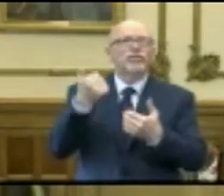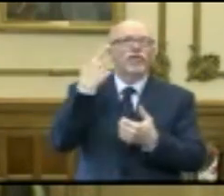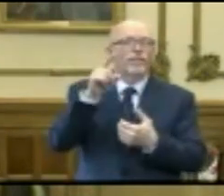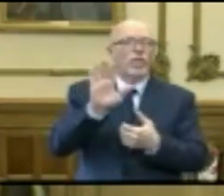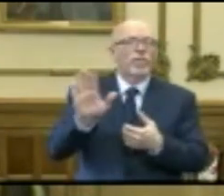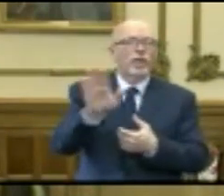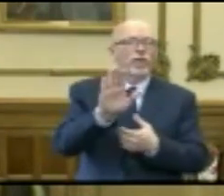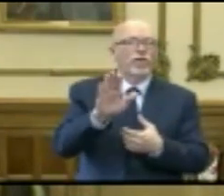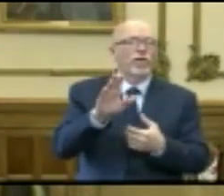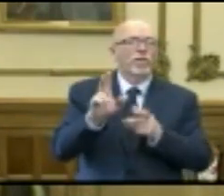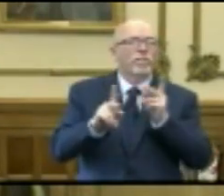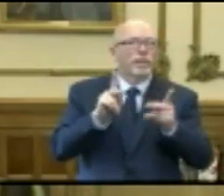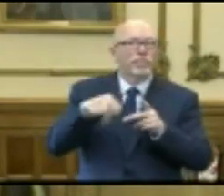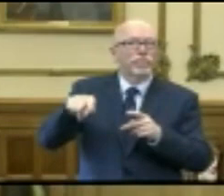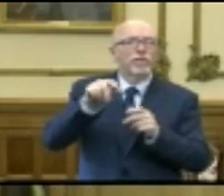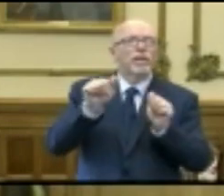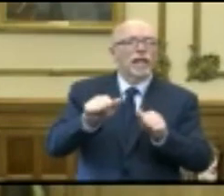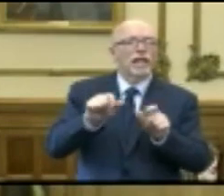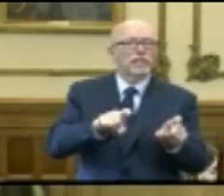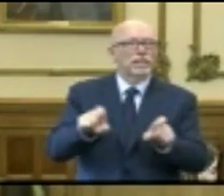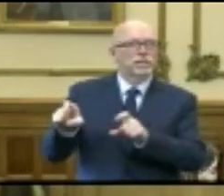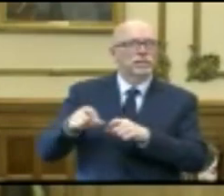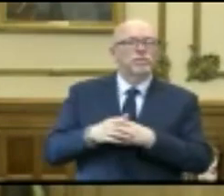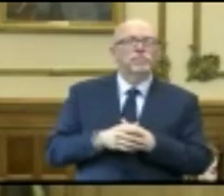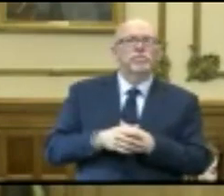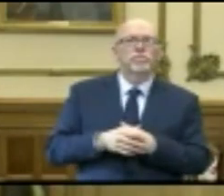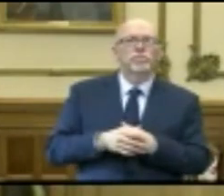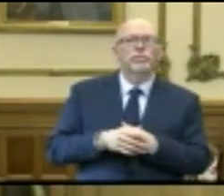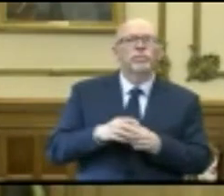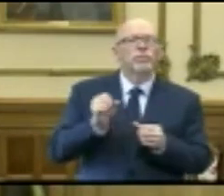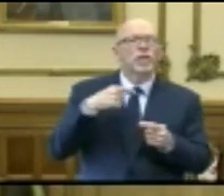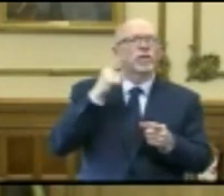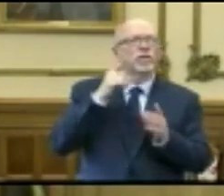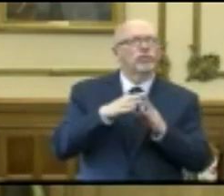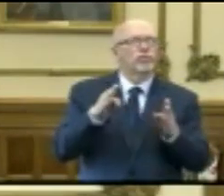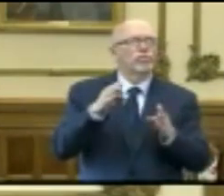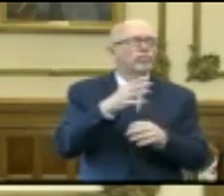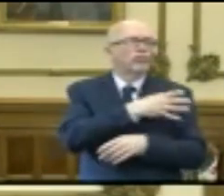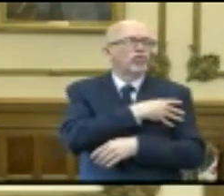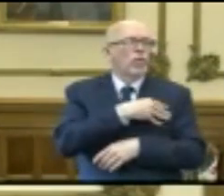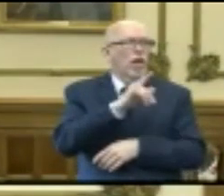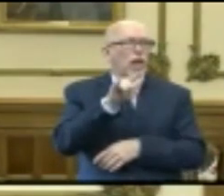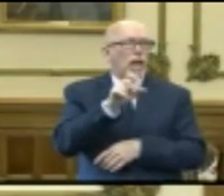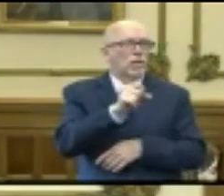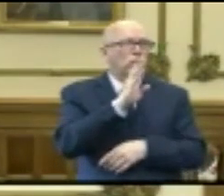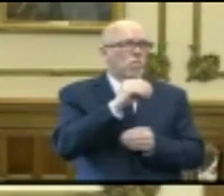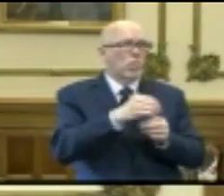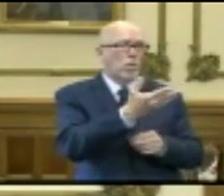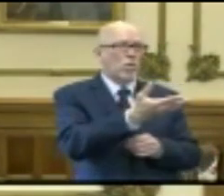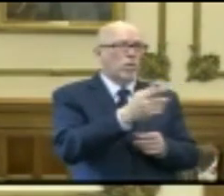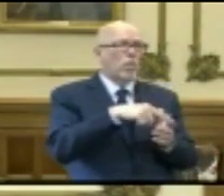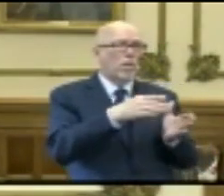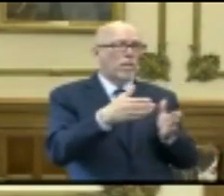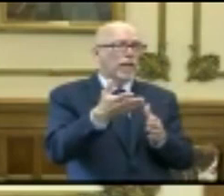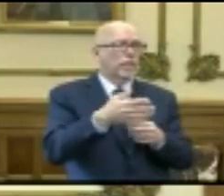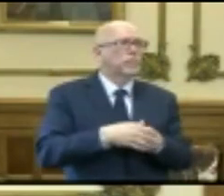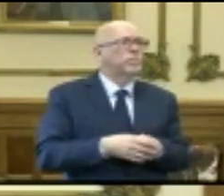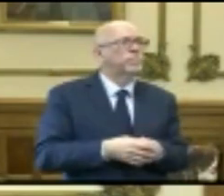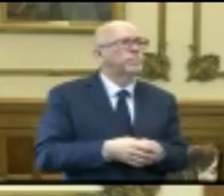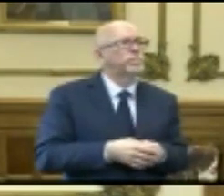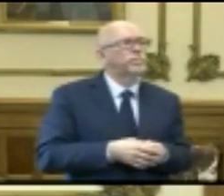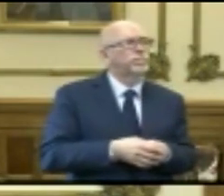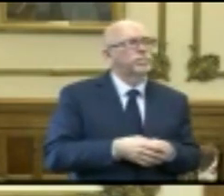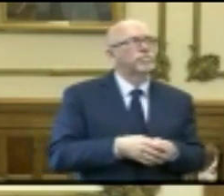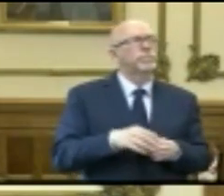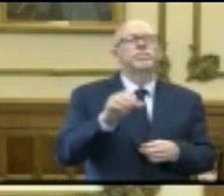individuals to be able to be tested. So I think General Lyles could talk a little bit more about the plans there. Yeah, so